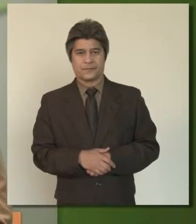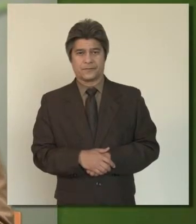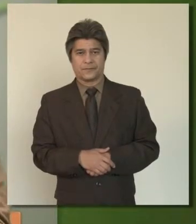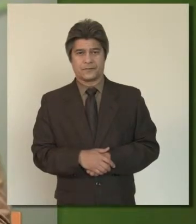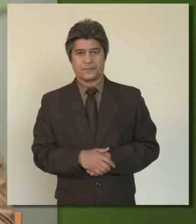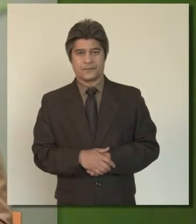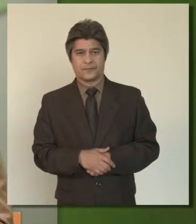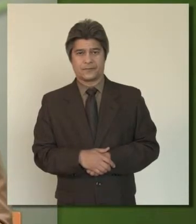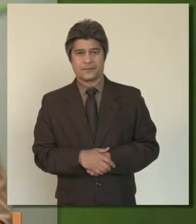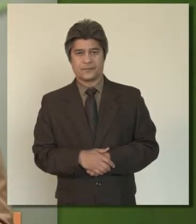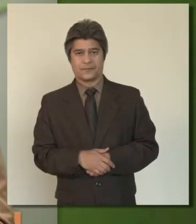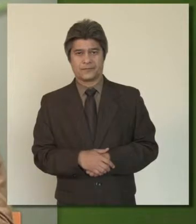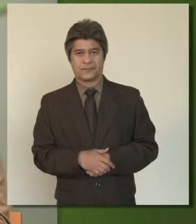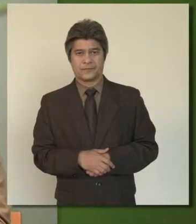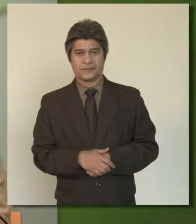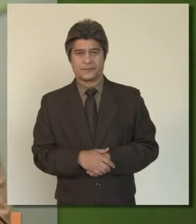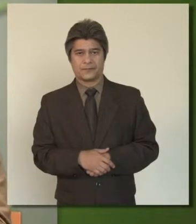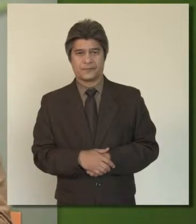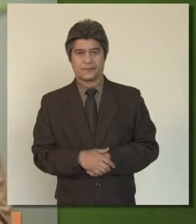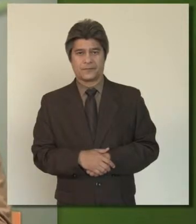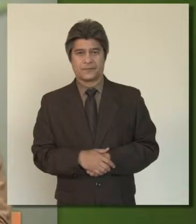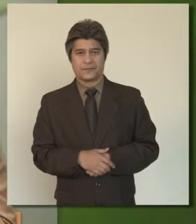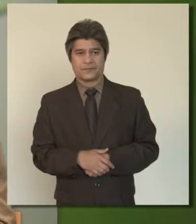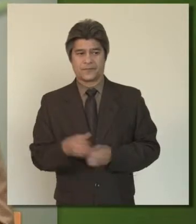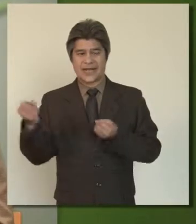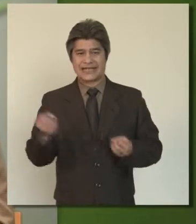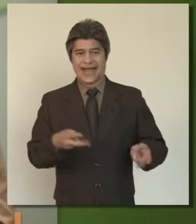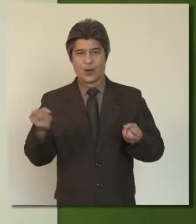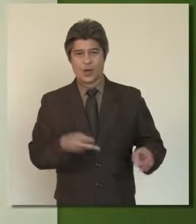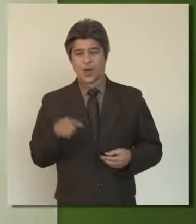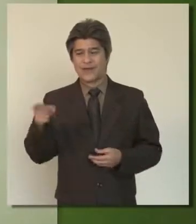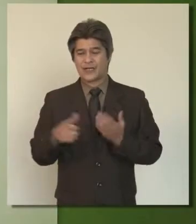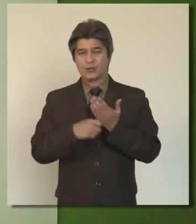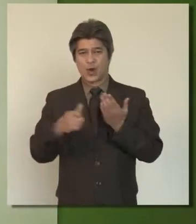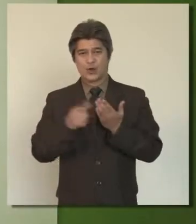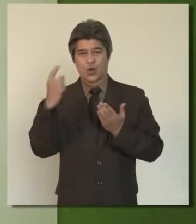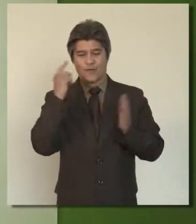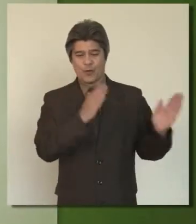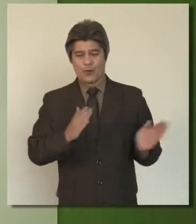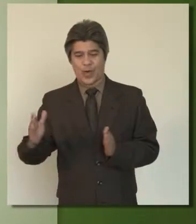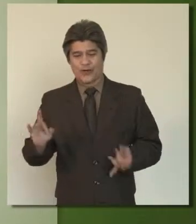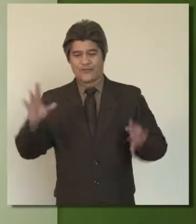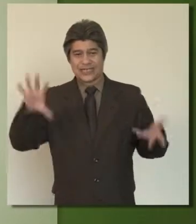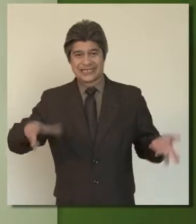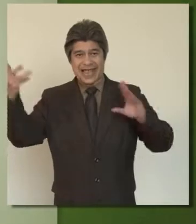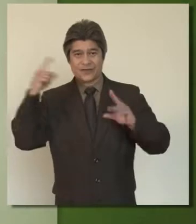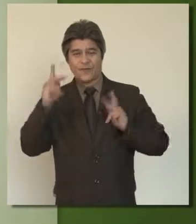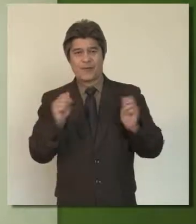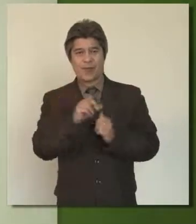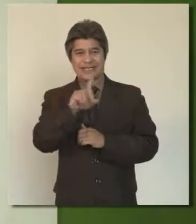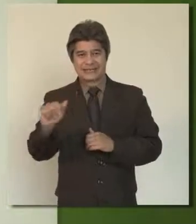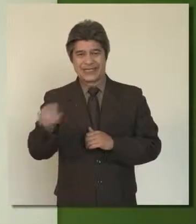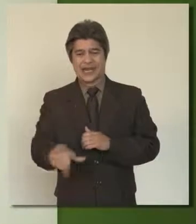Because that gives you control. That gives you control over the outcomes. Download this brochure about preparing for disaster for people with